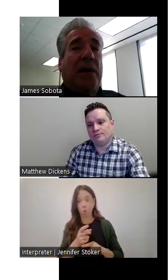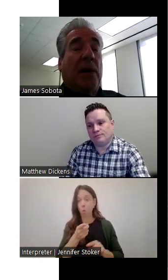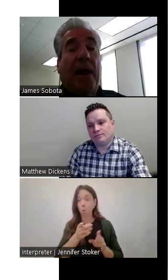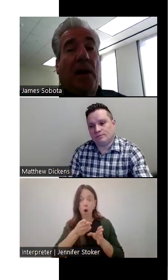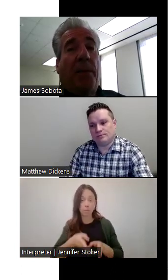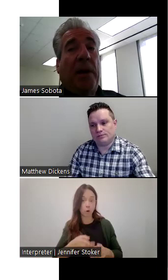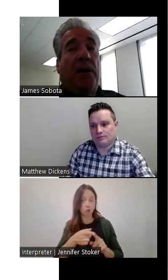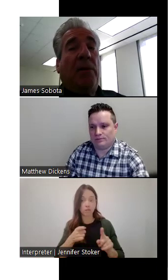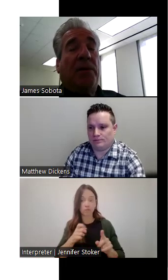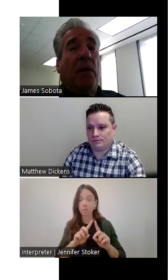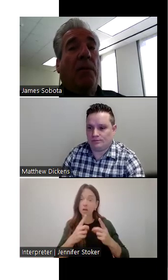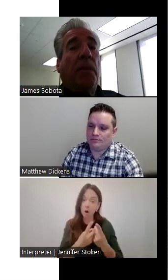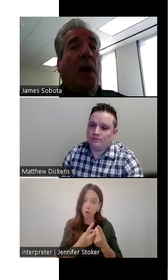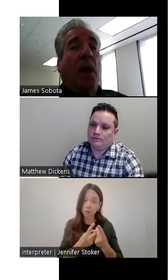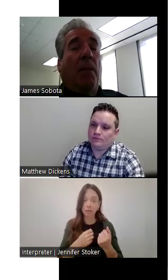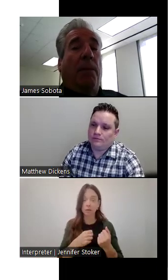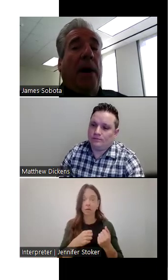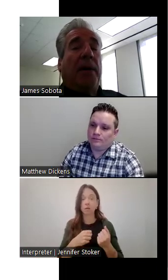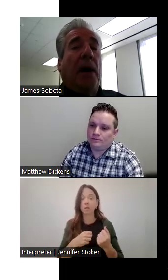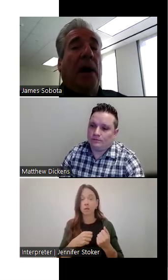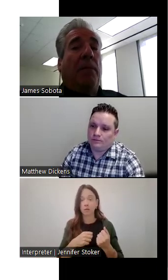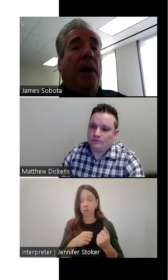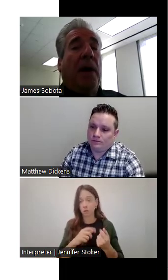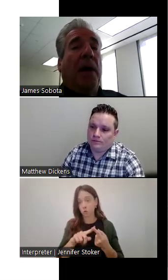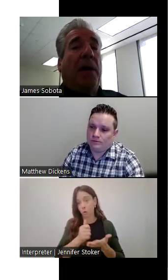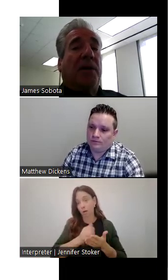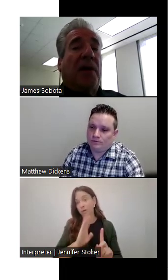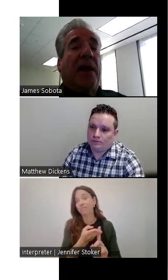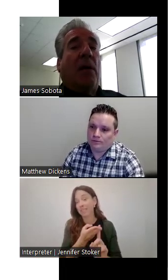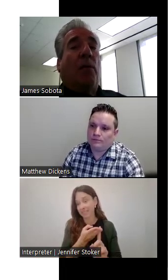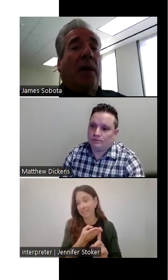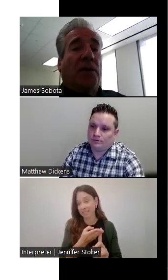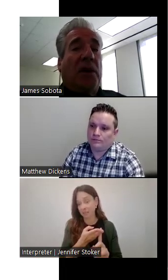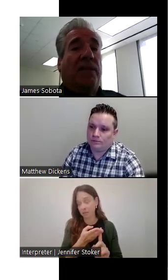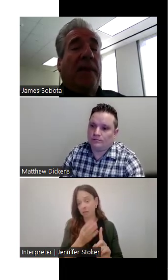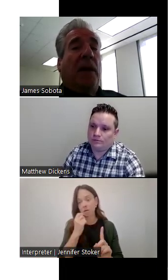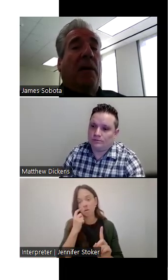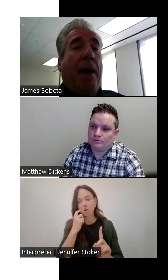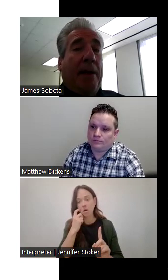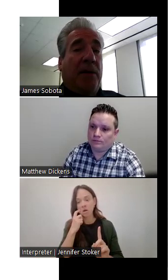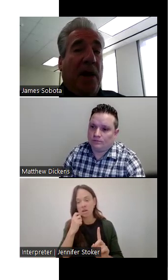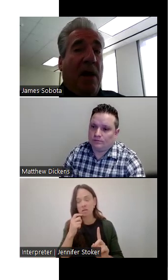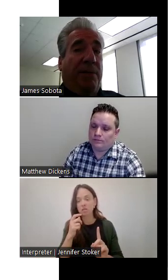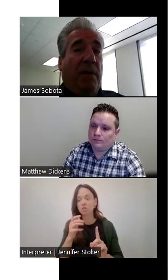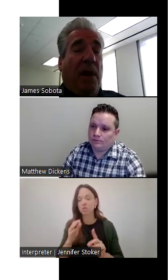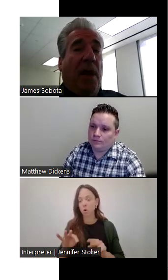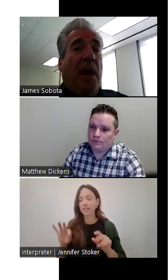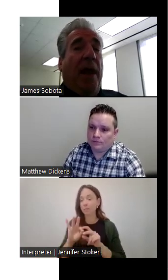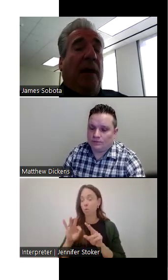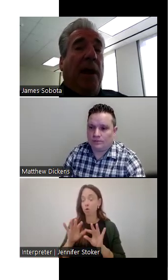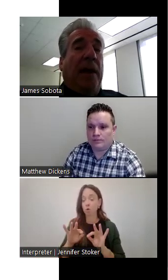that agency or that company to do so, but, uh, is to sit down with the chief and the command staff